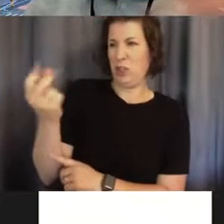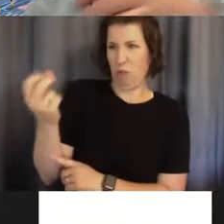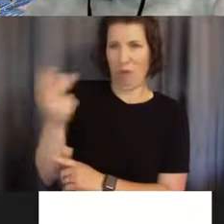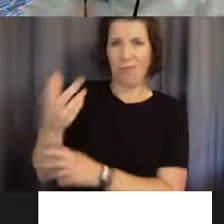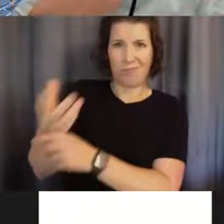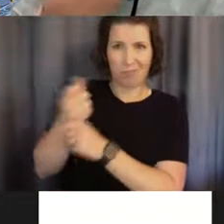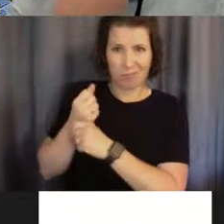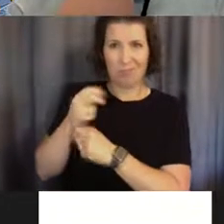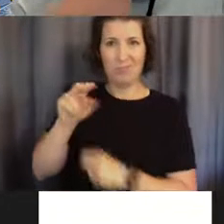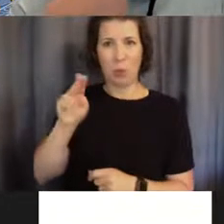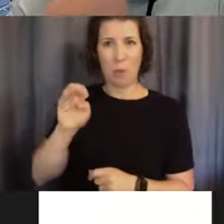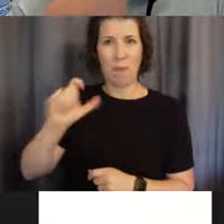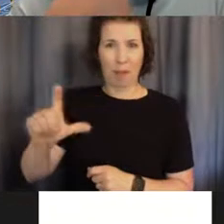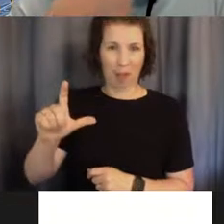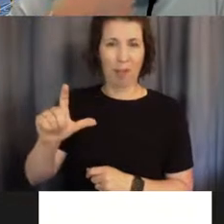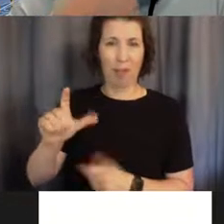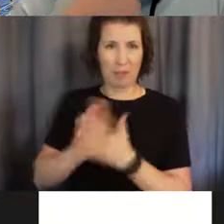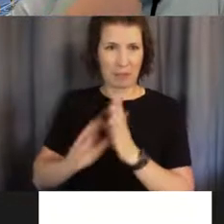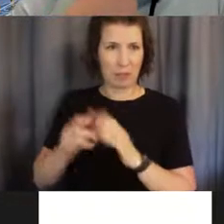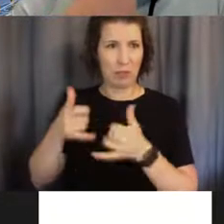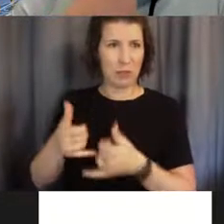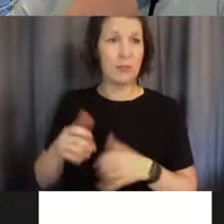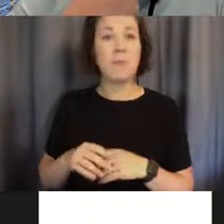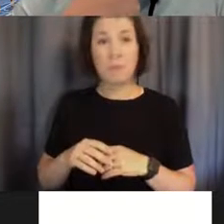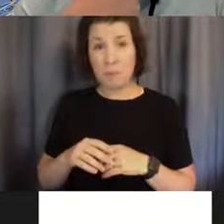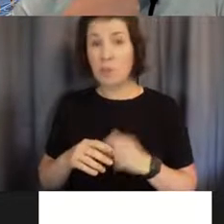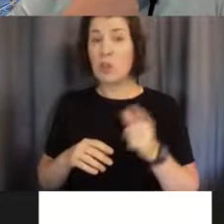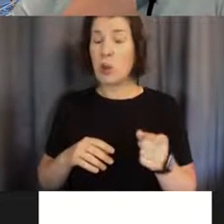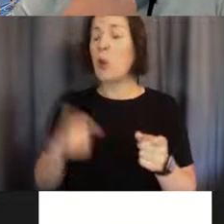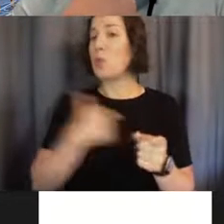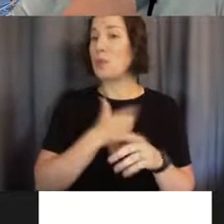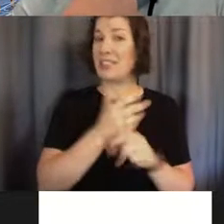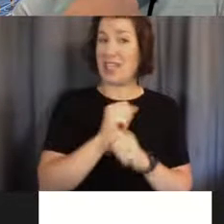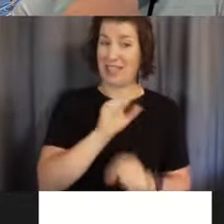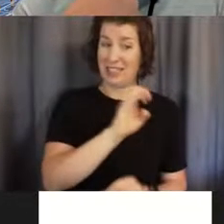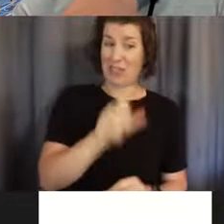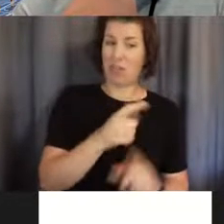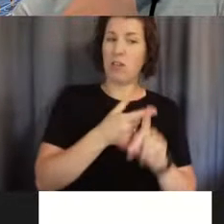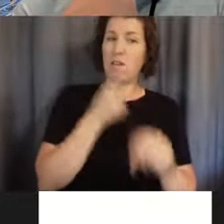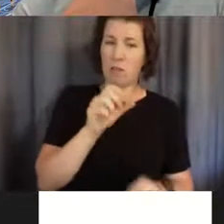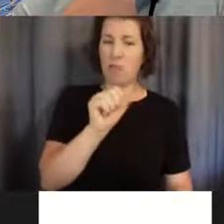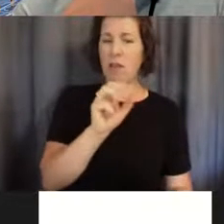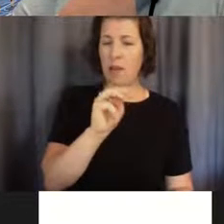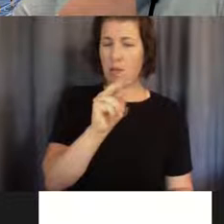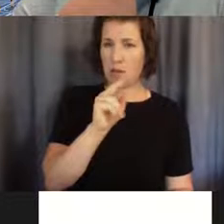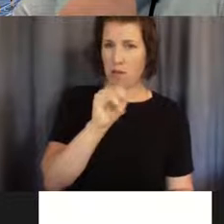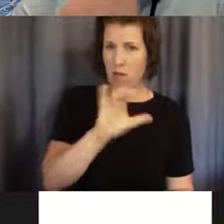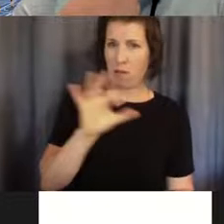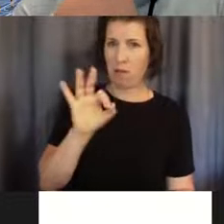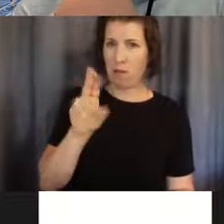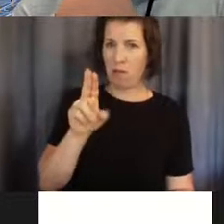And so we take this, we take these cells from amniotic fluid, and we've discovered that we can actually get